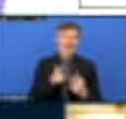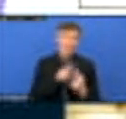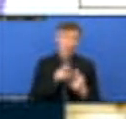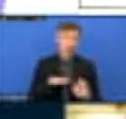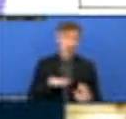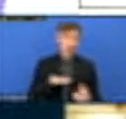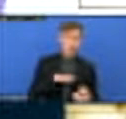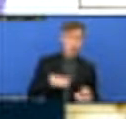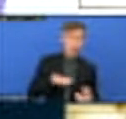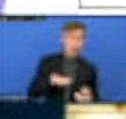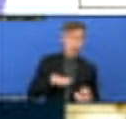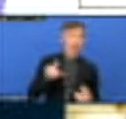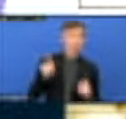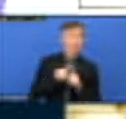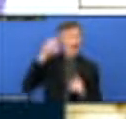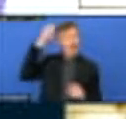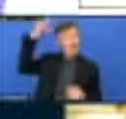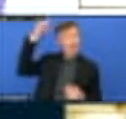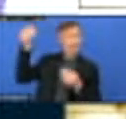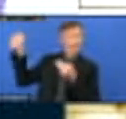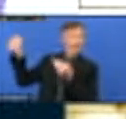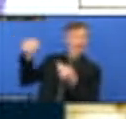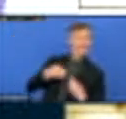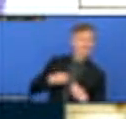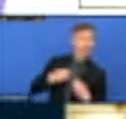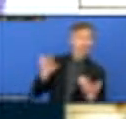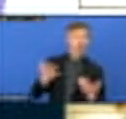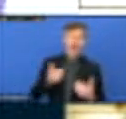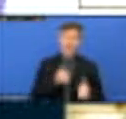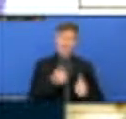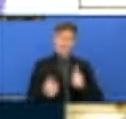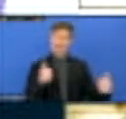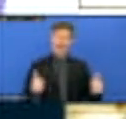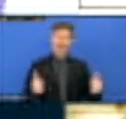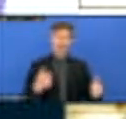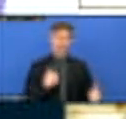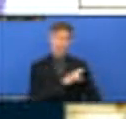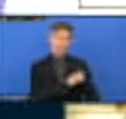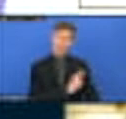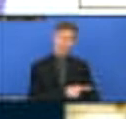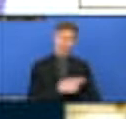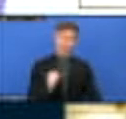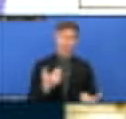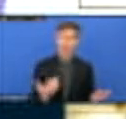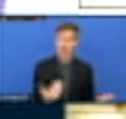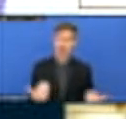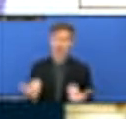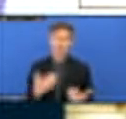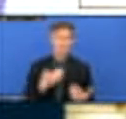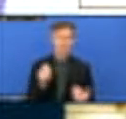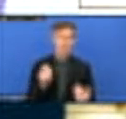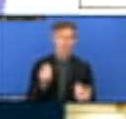to raise their own funds and let's see how those funds are actually helping in